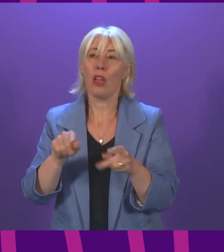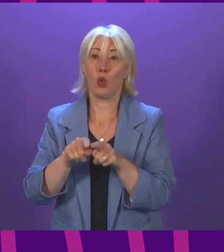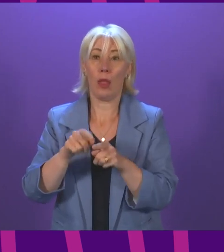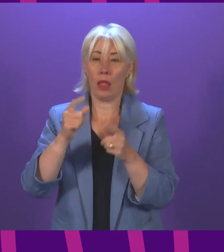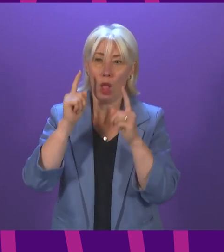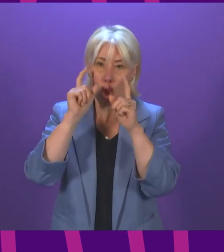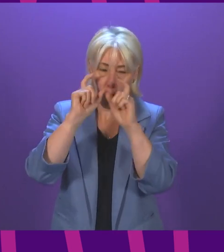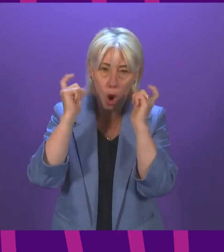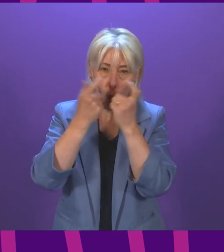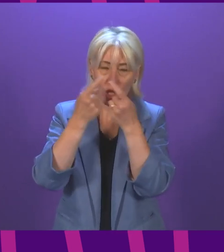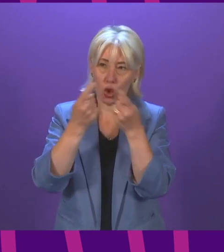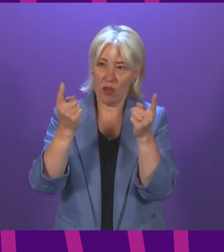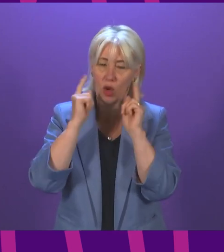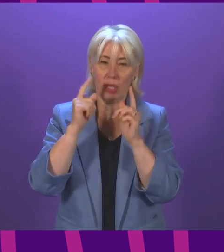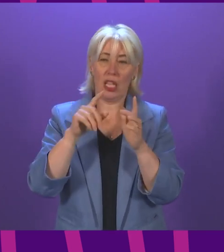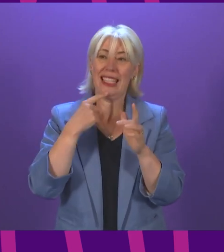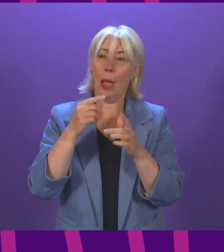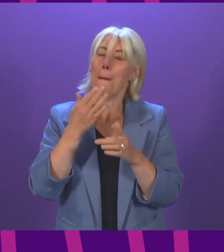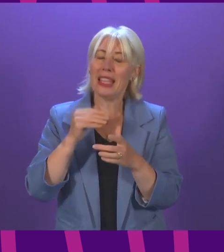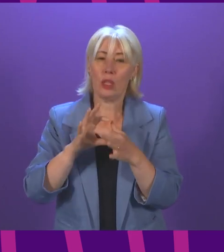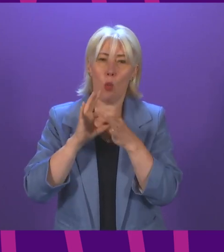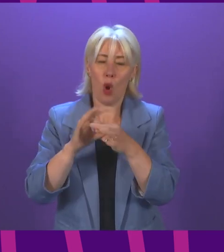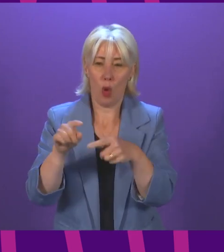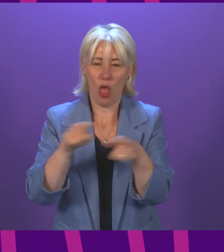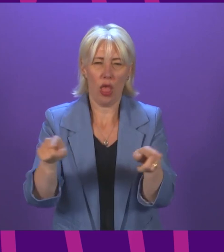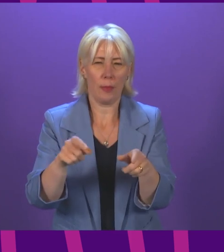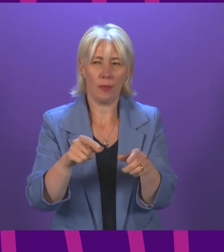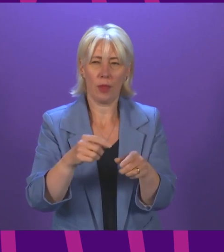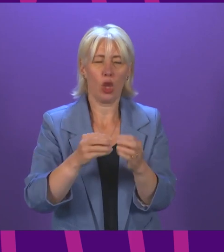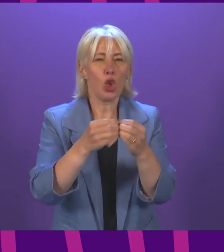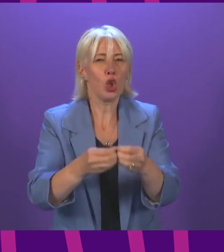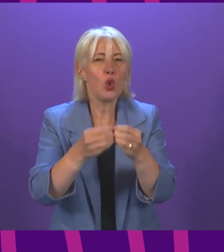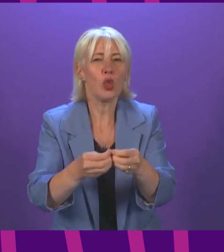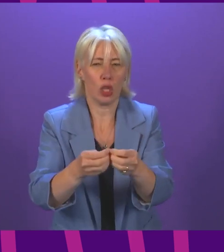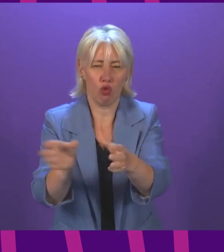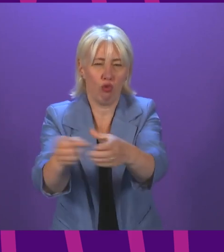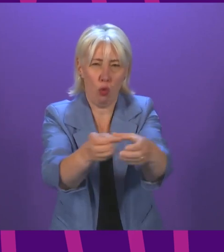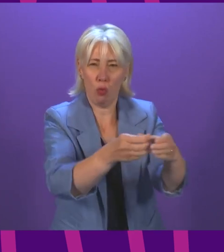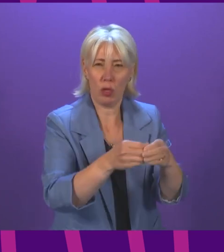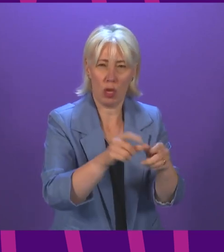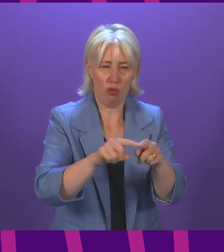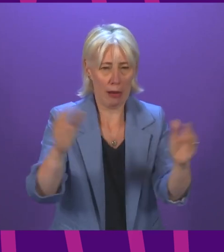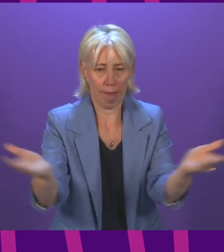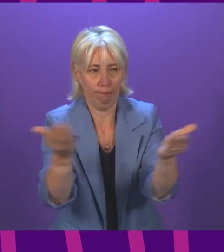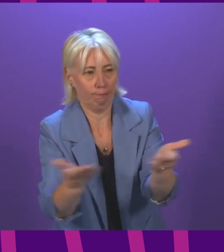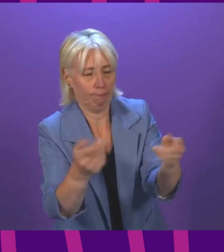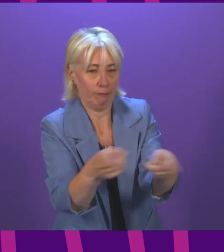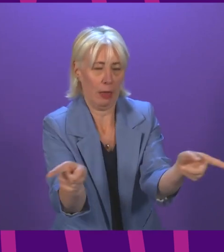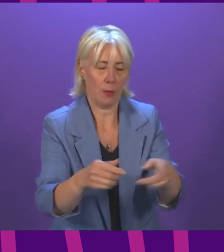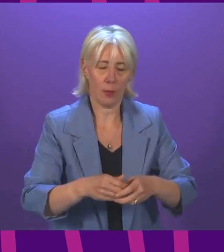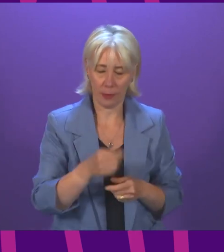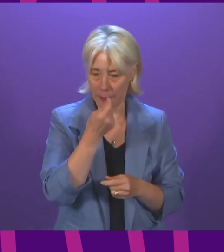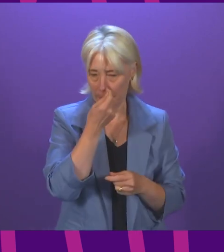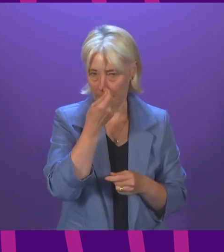are also being encouraged to work with student representatives to encourage uptake. Following